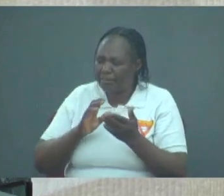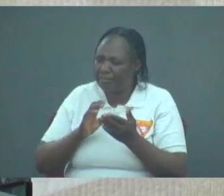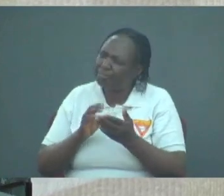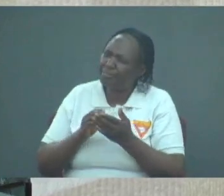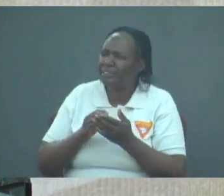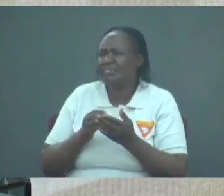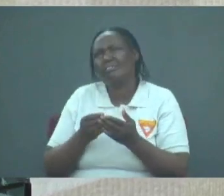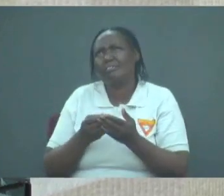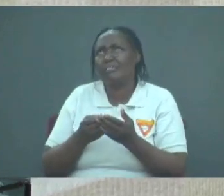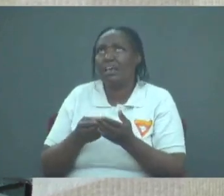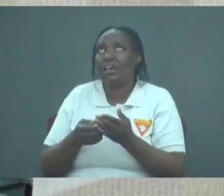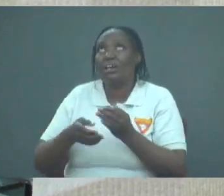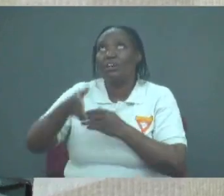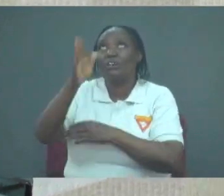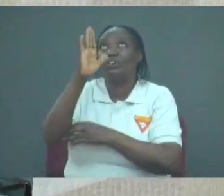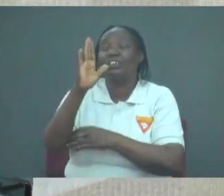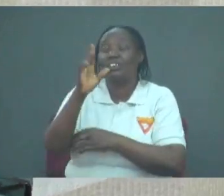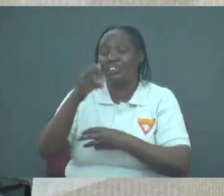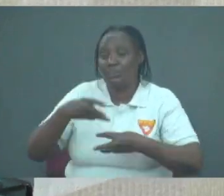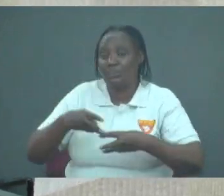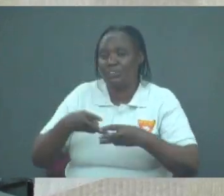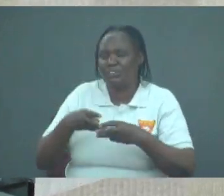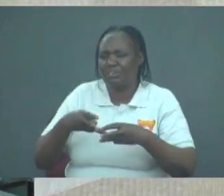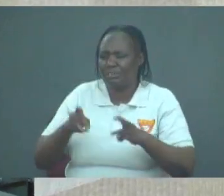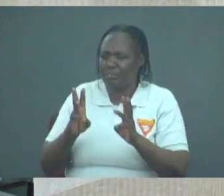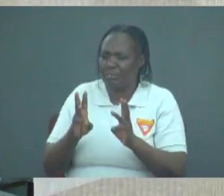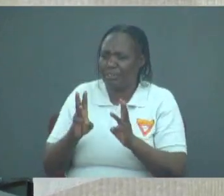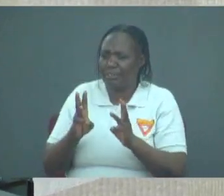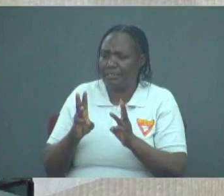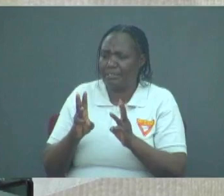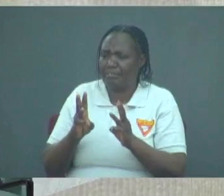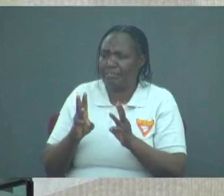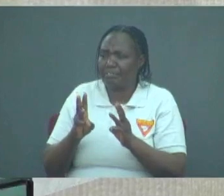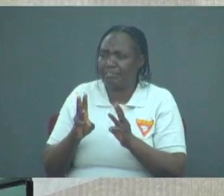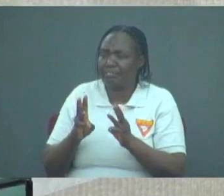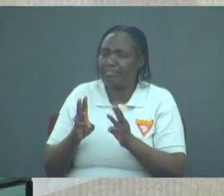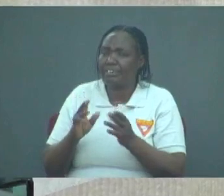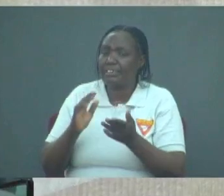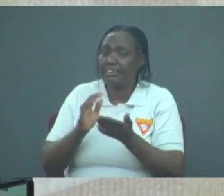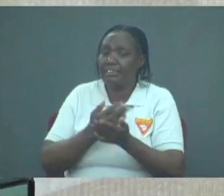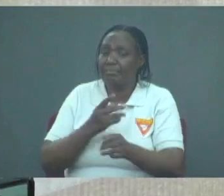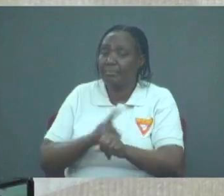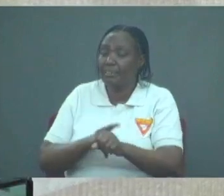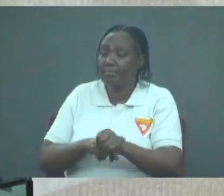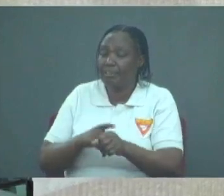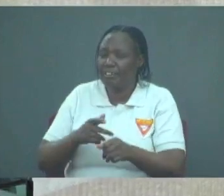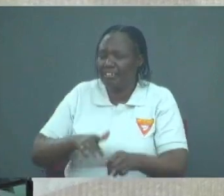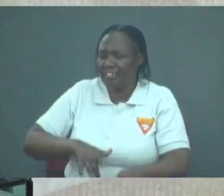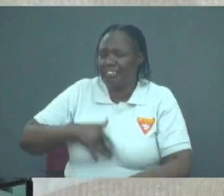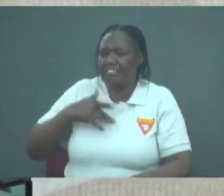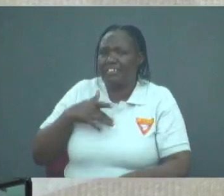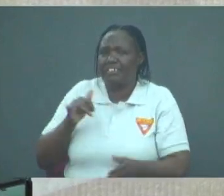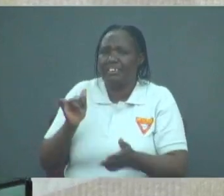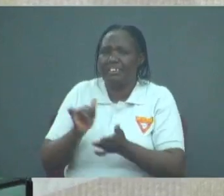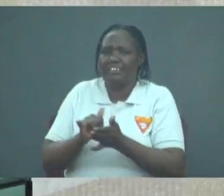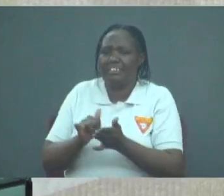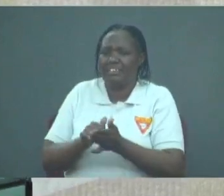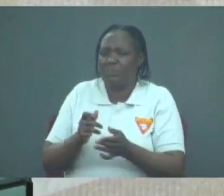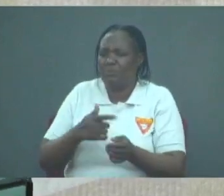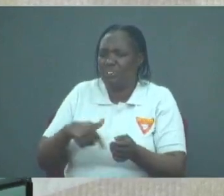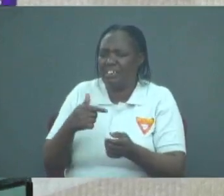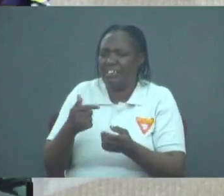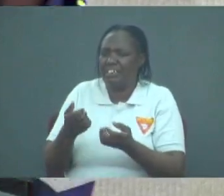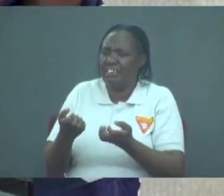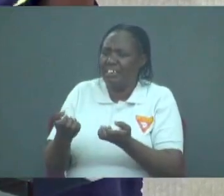us with the Lord's Prayer? Keep it simple. Are we together? Sometimes we feel like in prayer, we have to complicate it